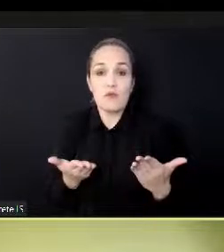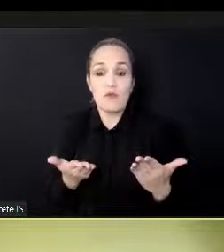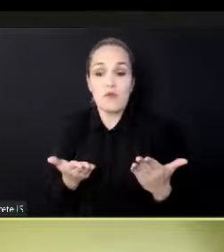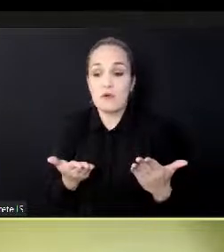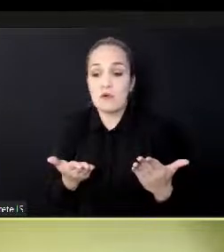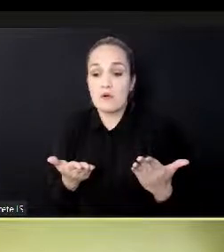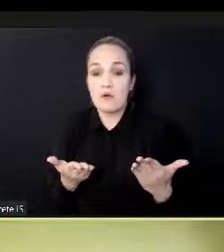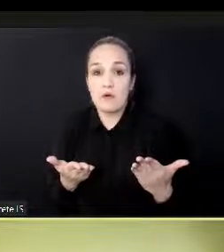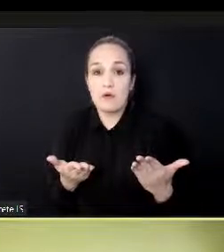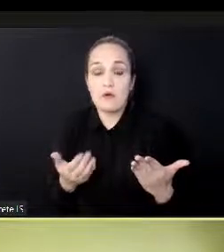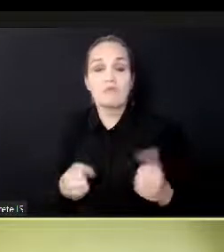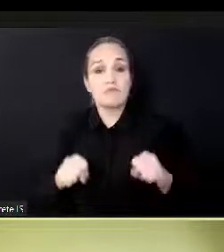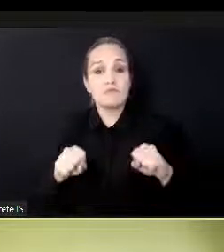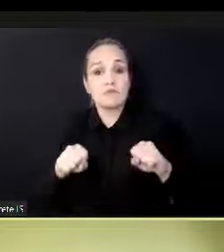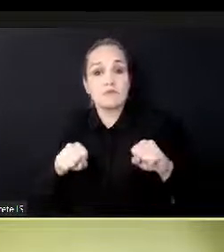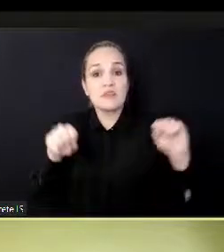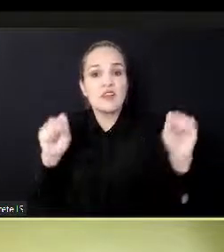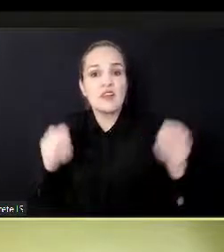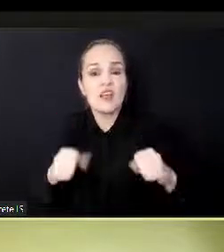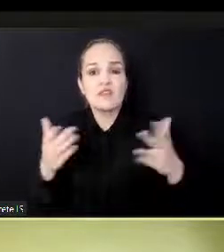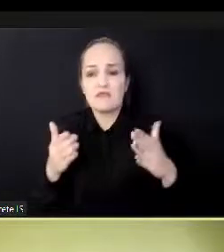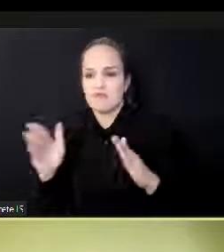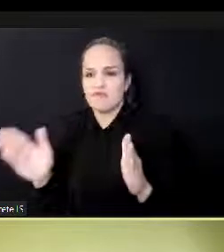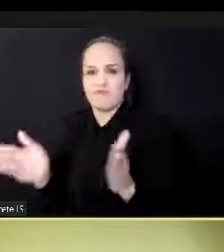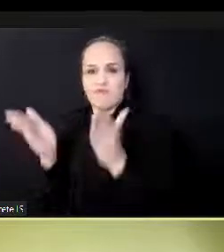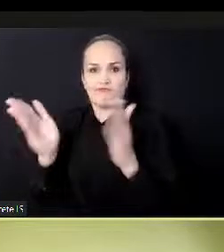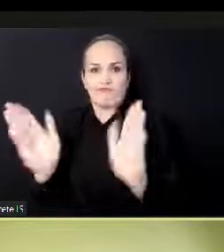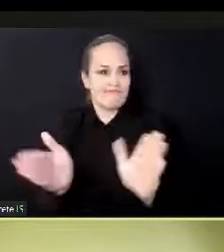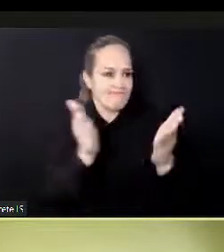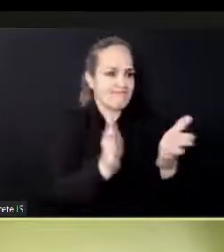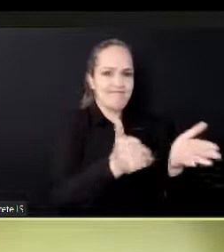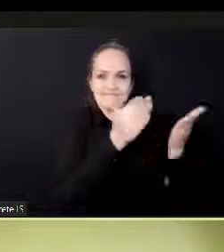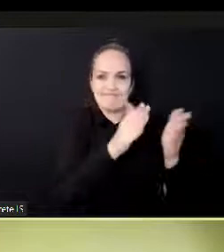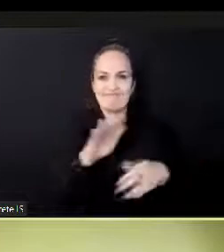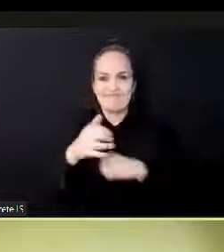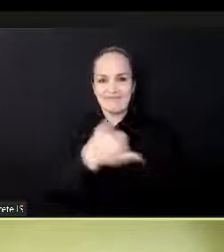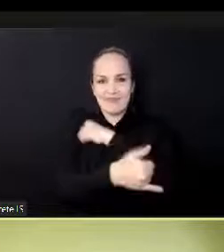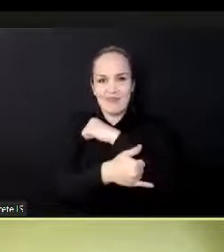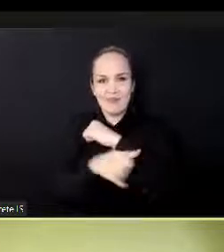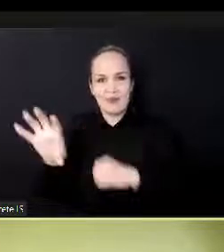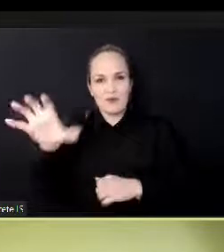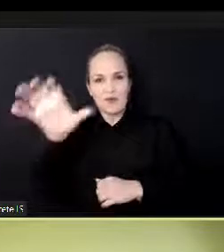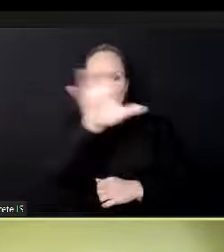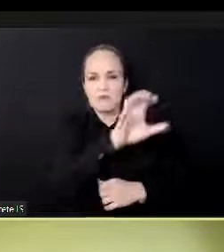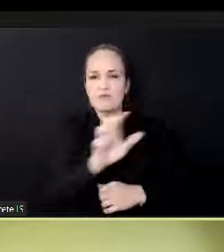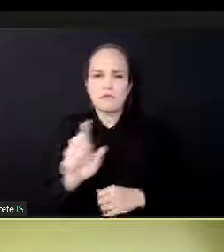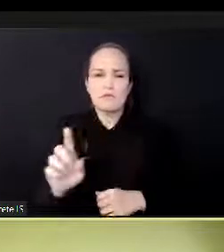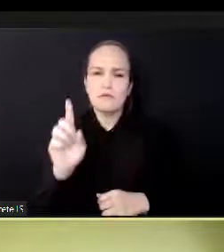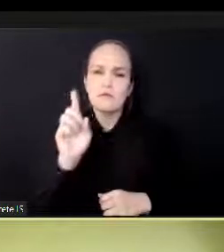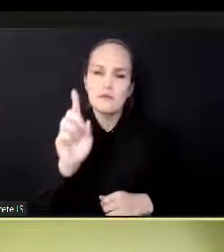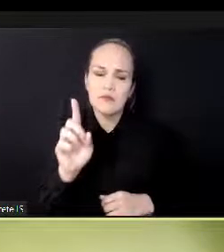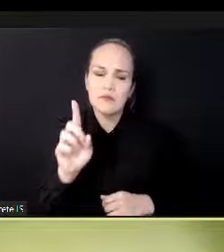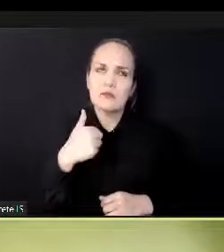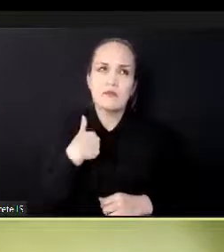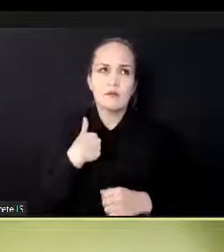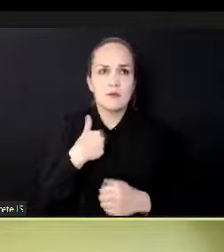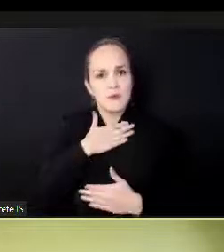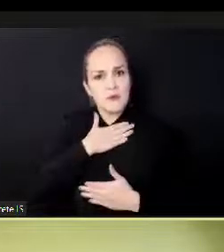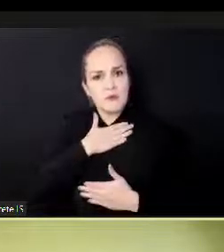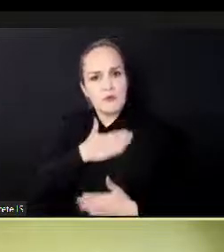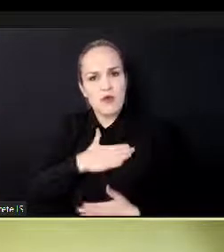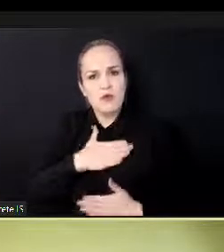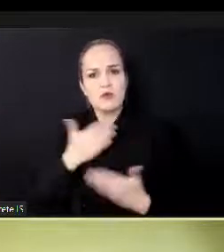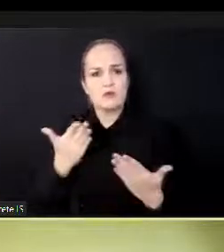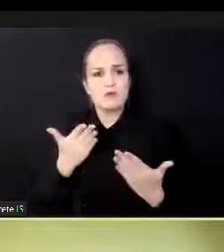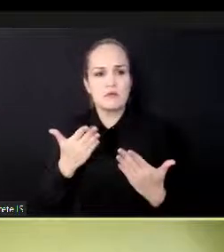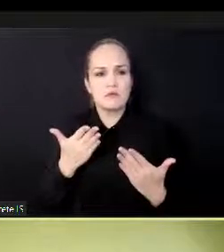engage the potential member states in our activities. So, uh, it has been said by previous